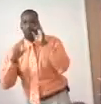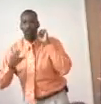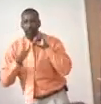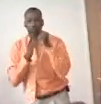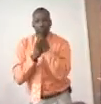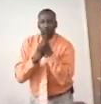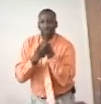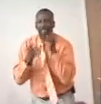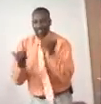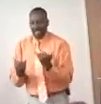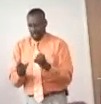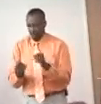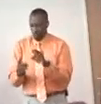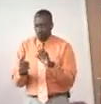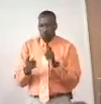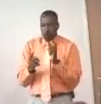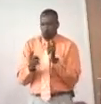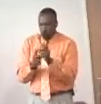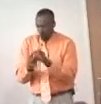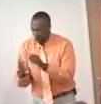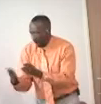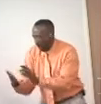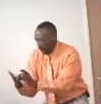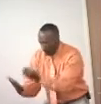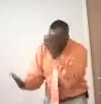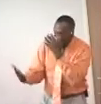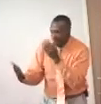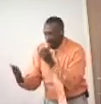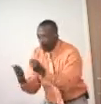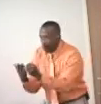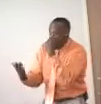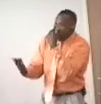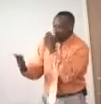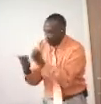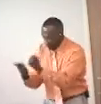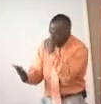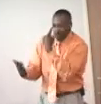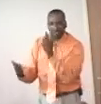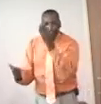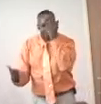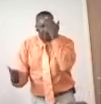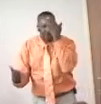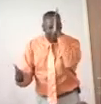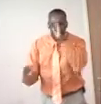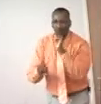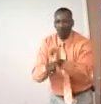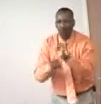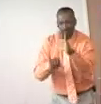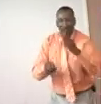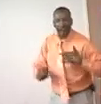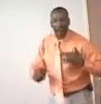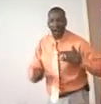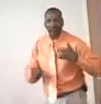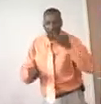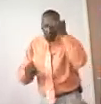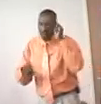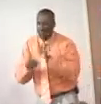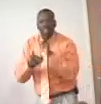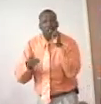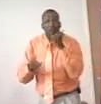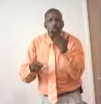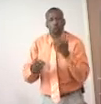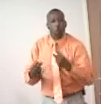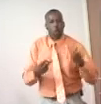situation and all of a sudden the word starts coming up in your mind. You know, God has done a work in your heart because